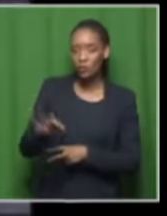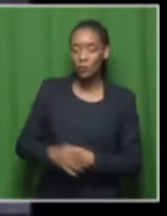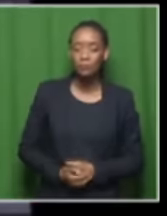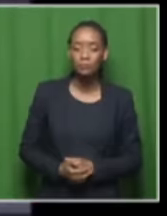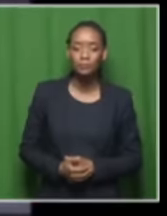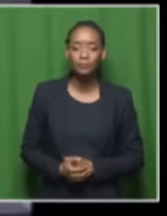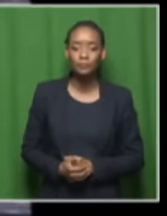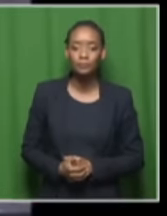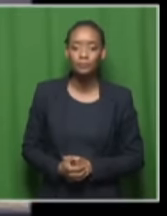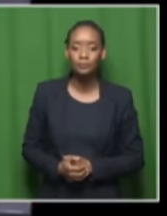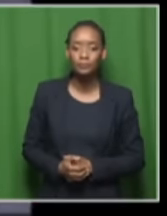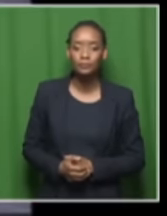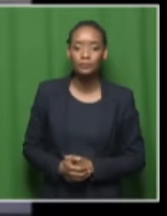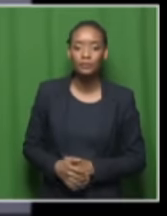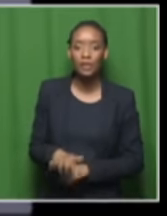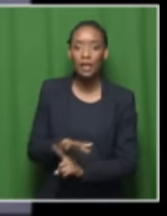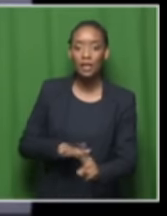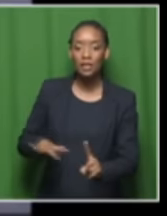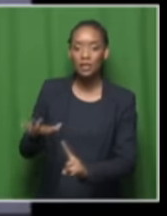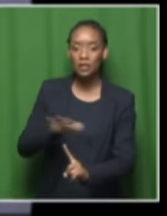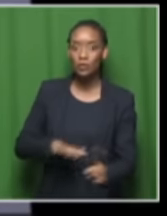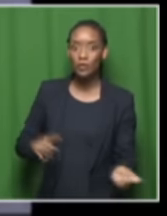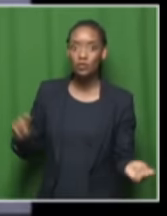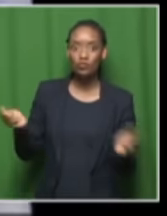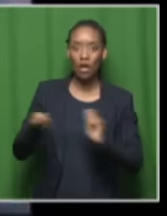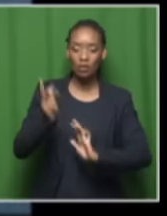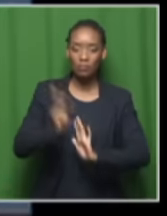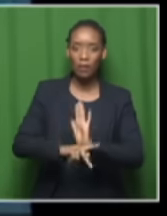the situation soon turned deadly